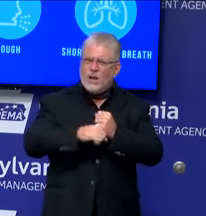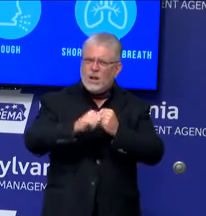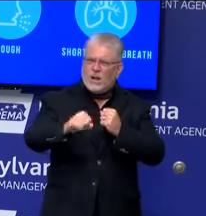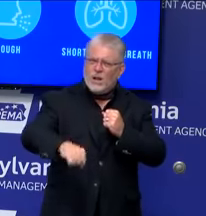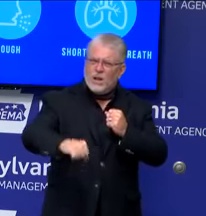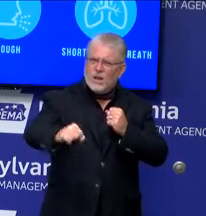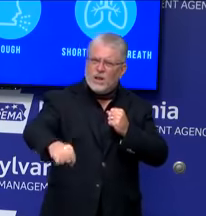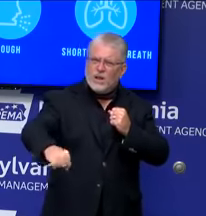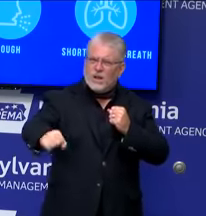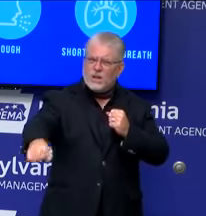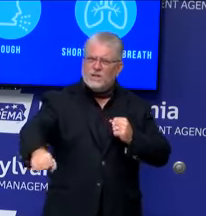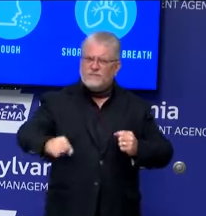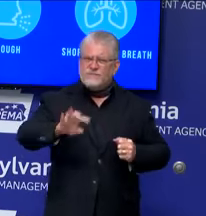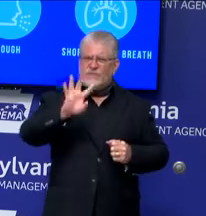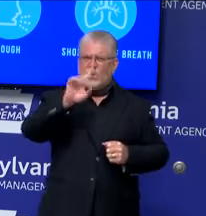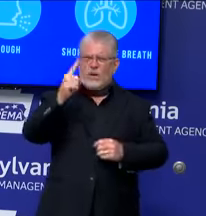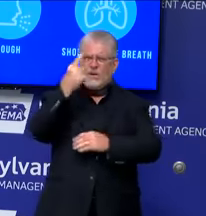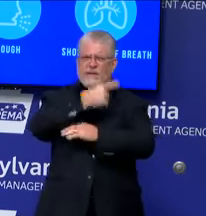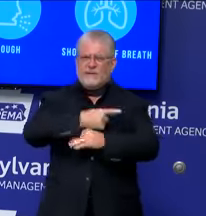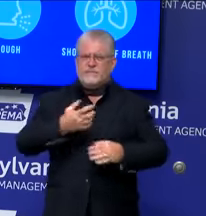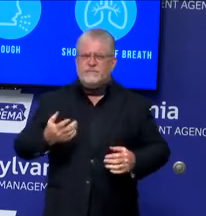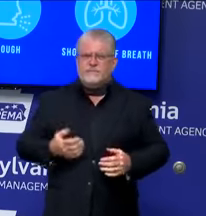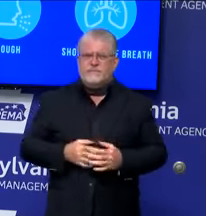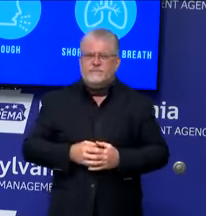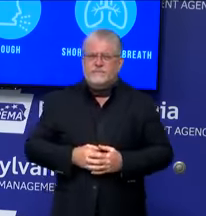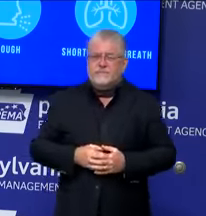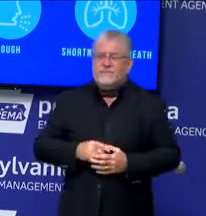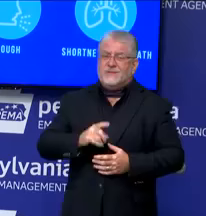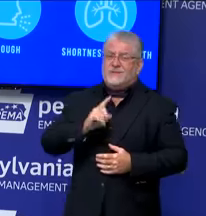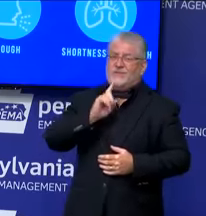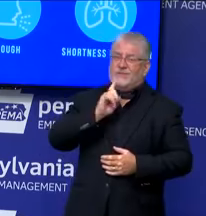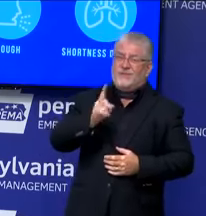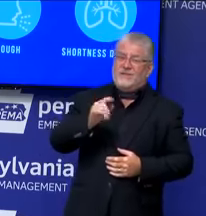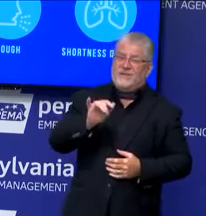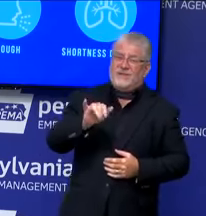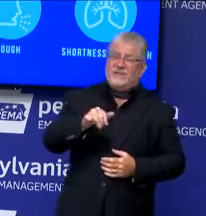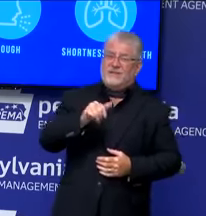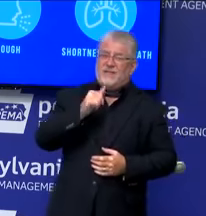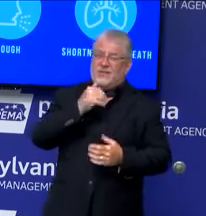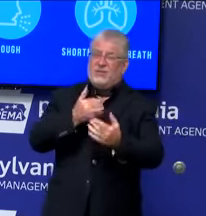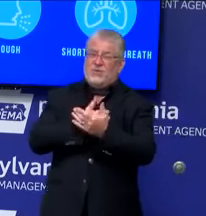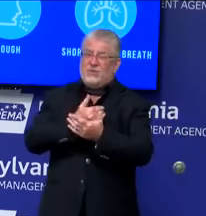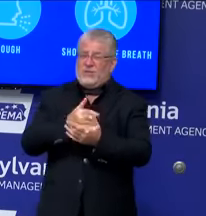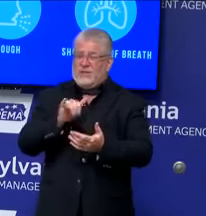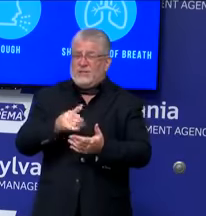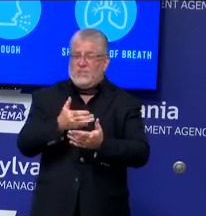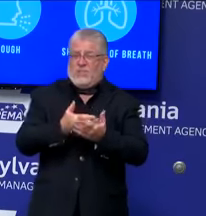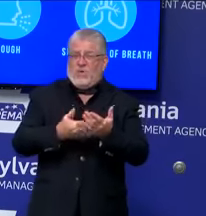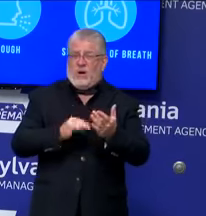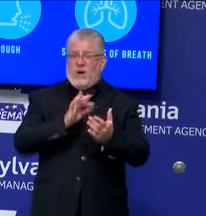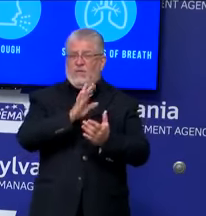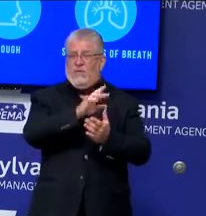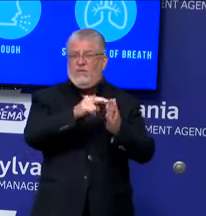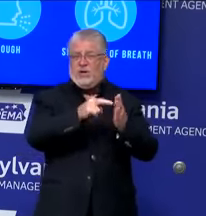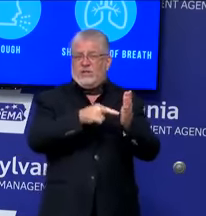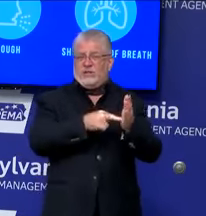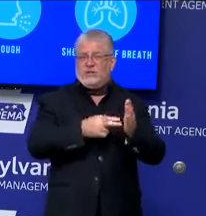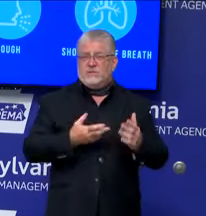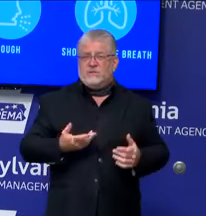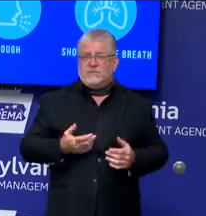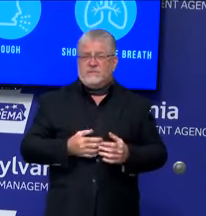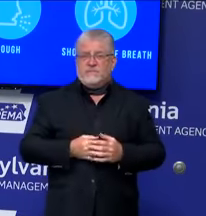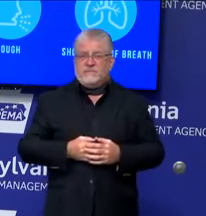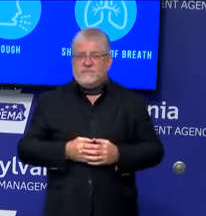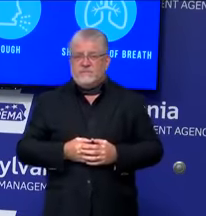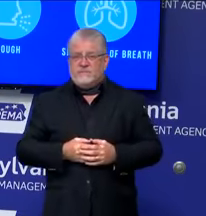That's not new. I believe it's in regulation. I'll have to check that in terms of when we report results. I believe that's in the nursing home